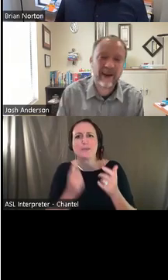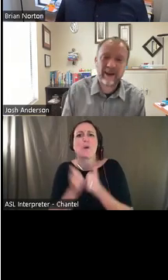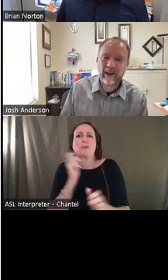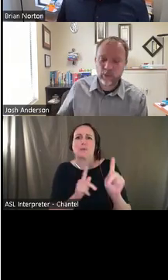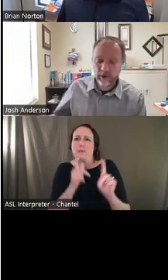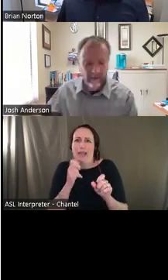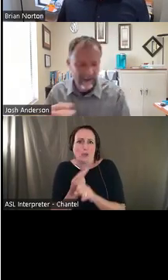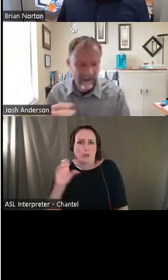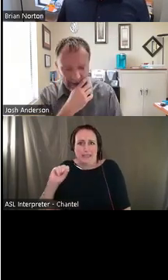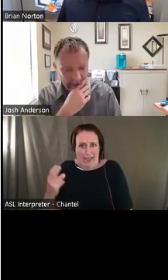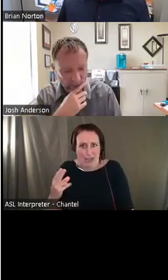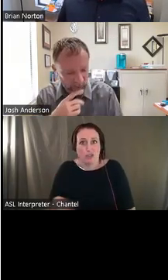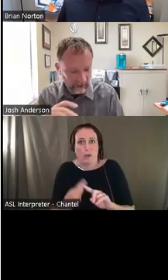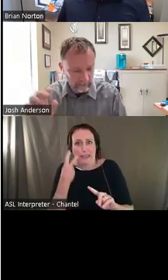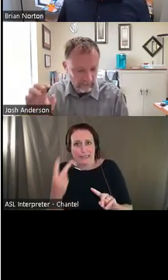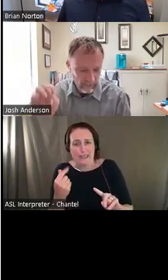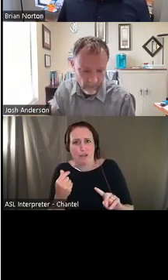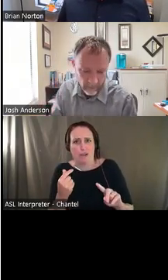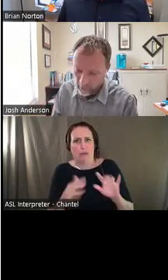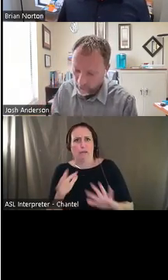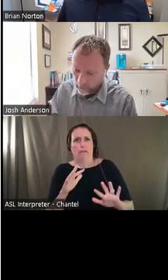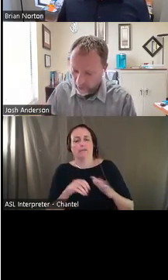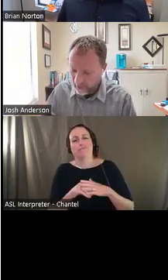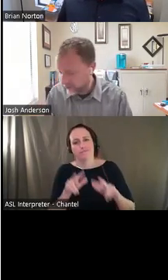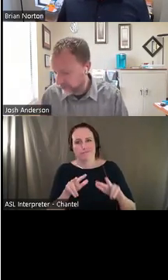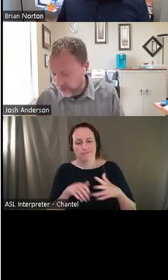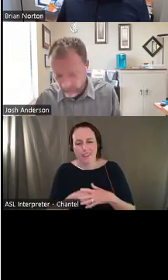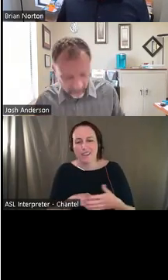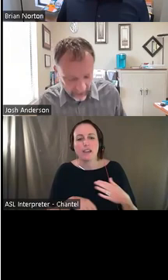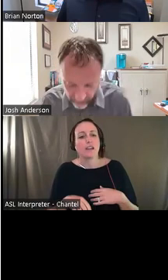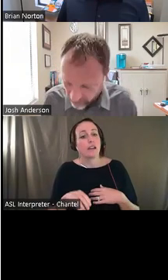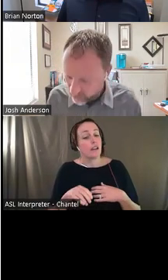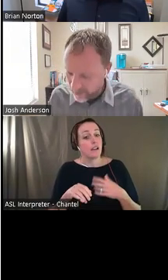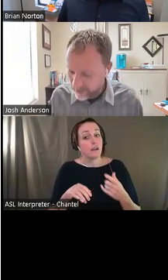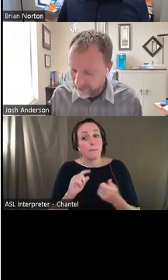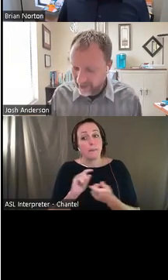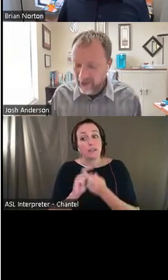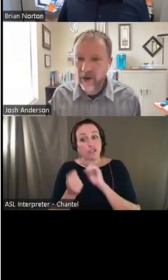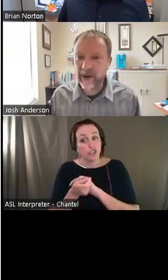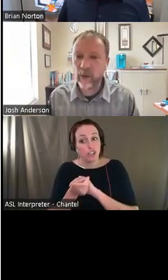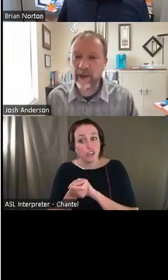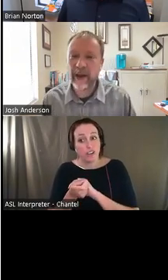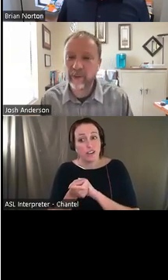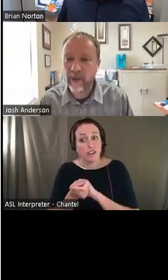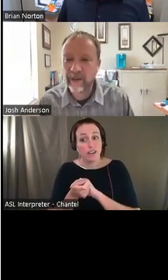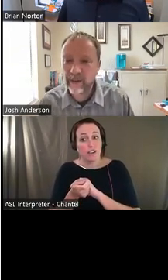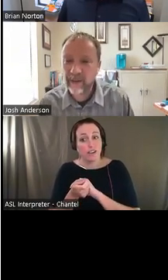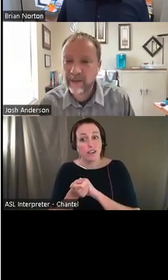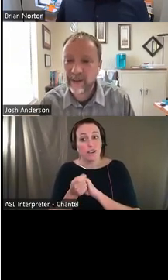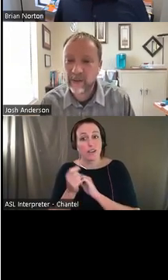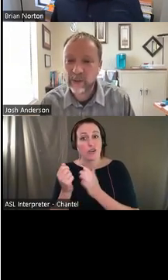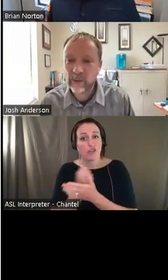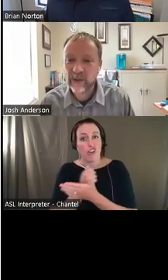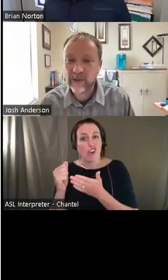I think, and I, I really like, and I don't even know if we've seen on here before, Brian, actually changing and actually just making a credit only kind of line